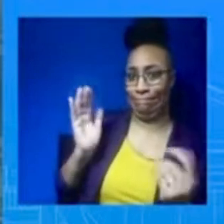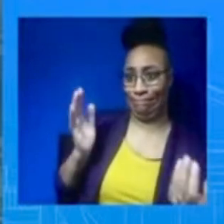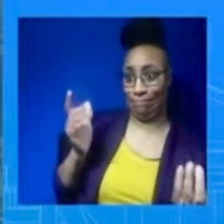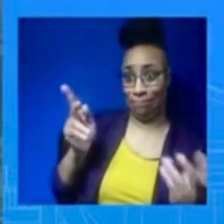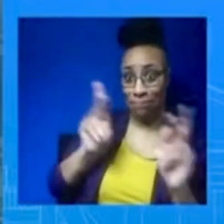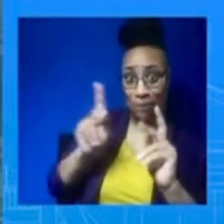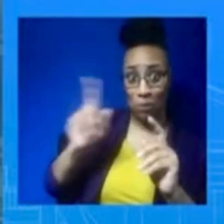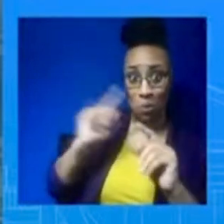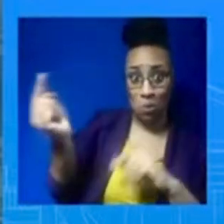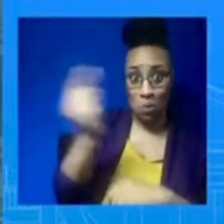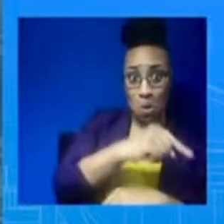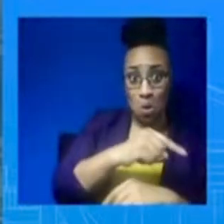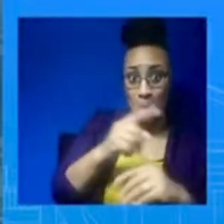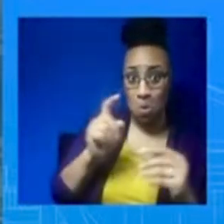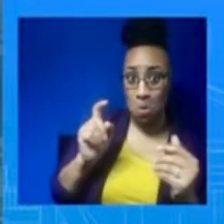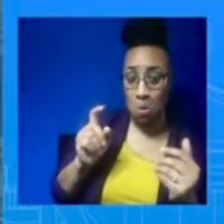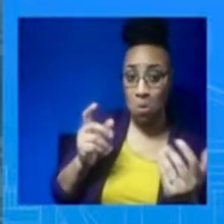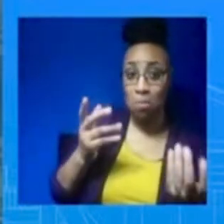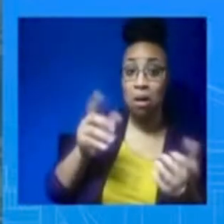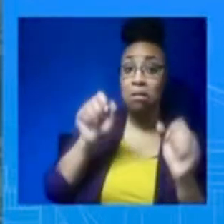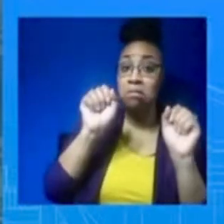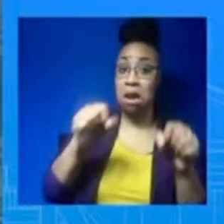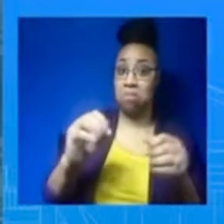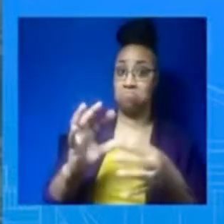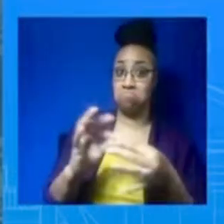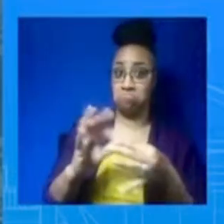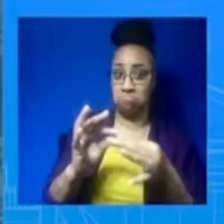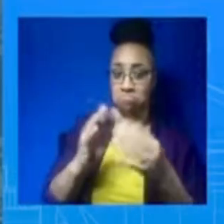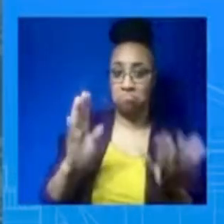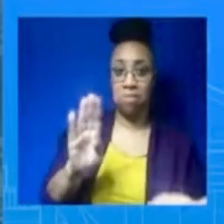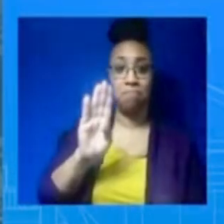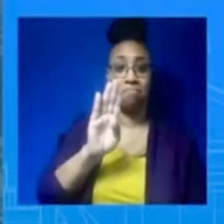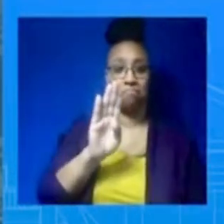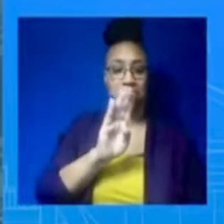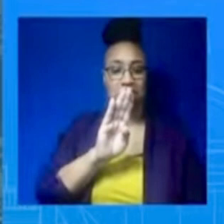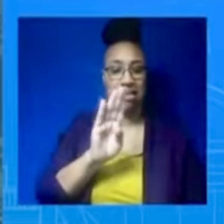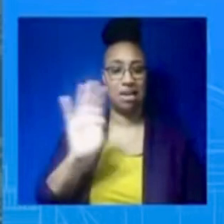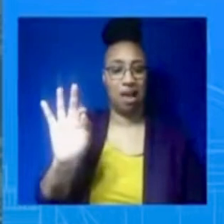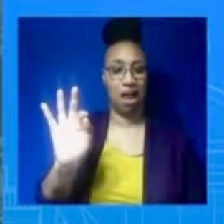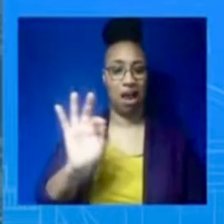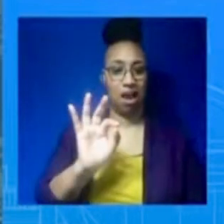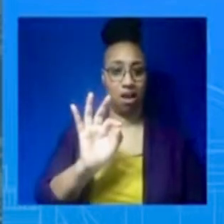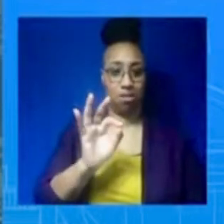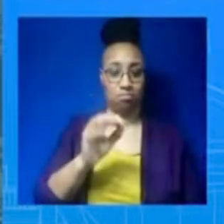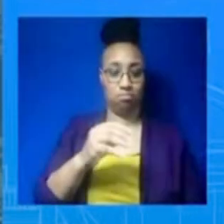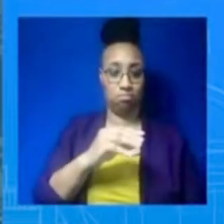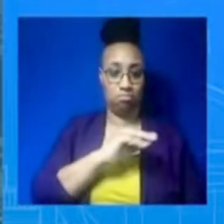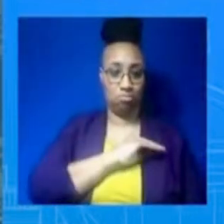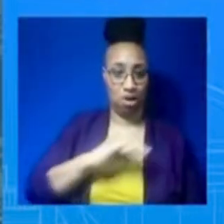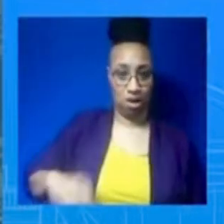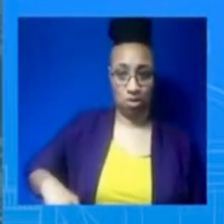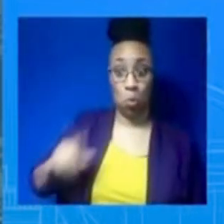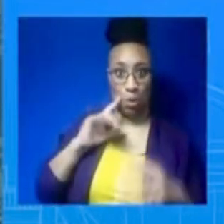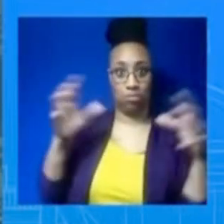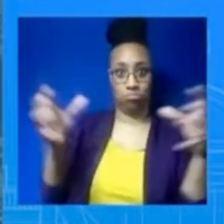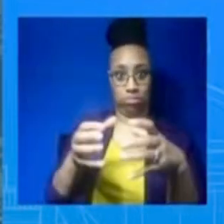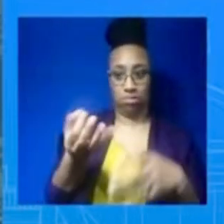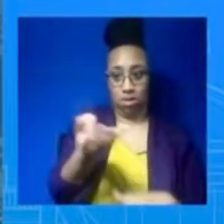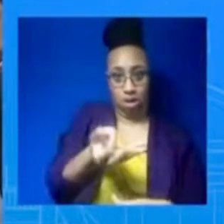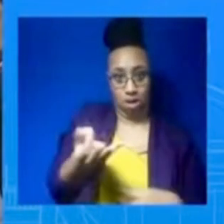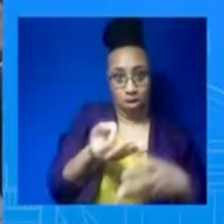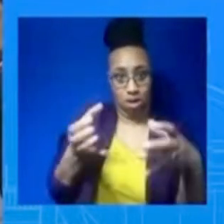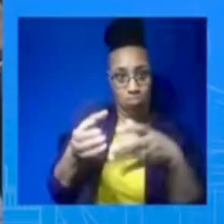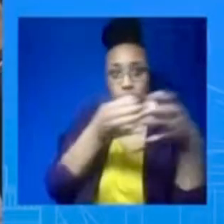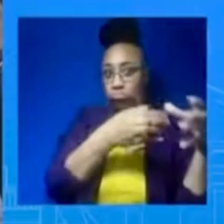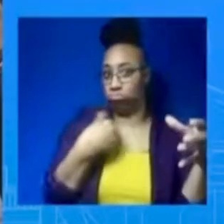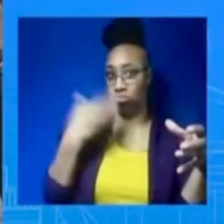coming to Warsaw to meet with the President, with President Duda. I do not know about, I don't know about anybody, others. And